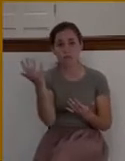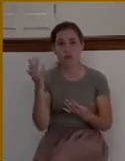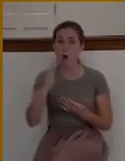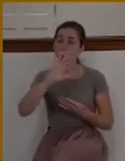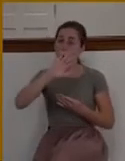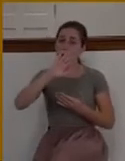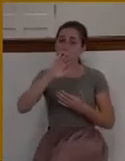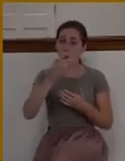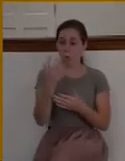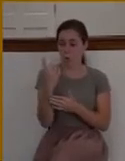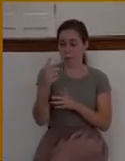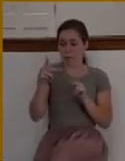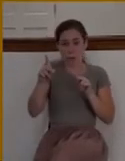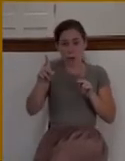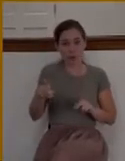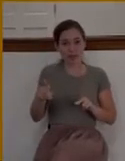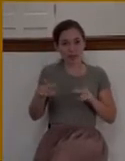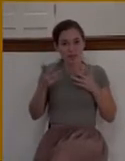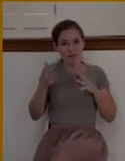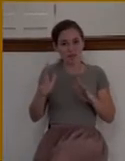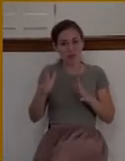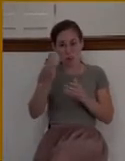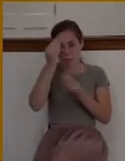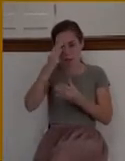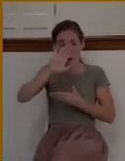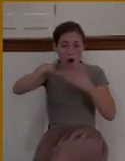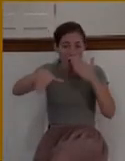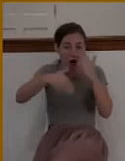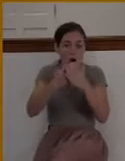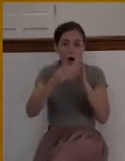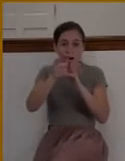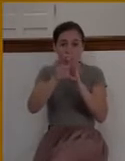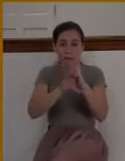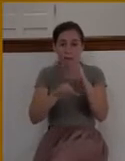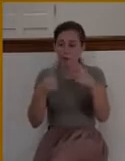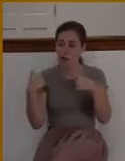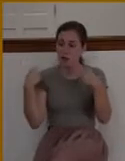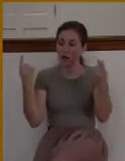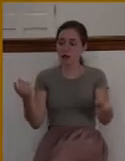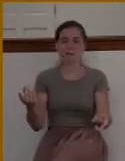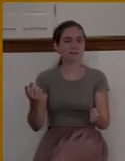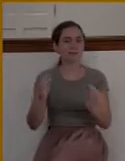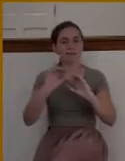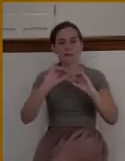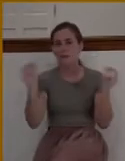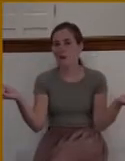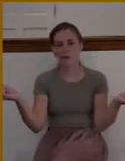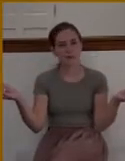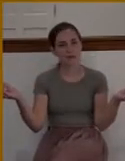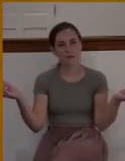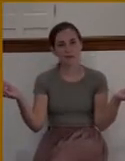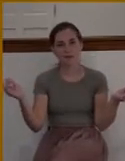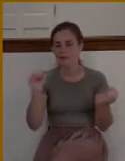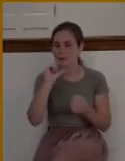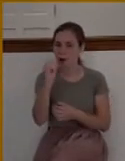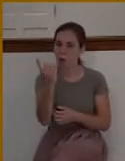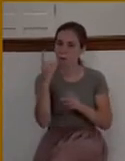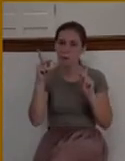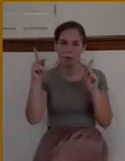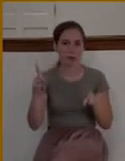all the commandments from their youth. No one has done that. This man obviously didn't hear Jesus' Sermon on the Mount